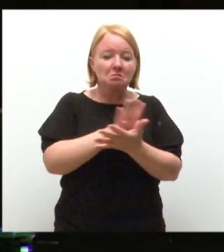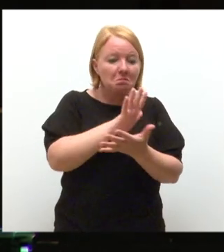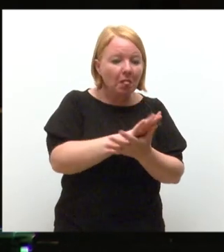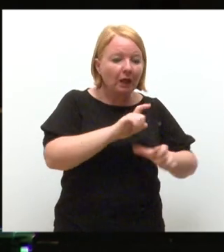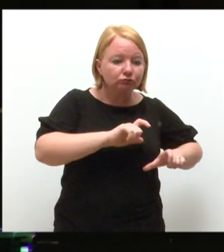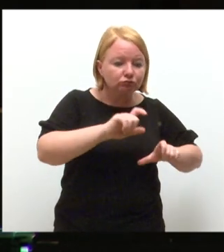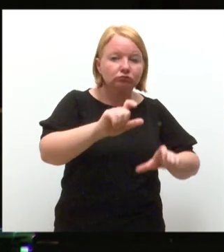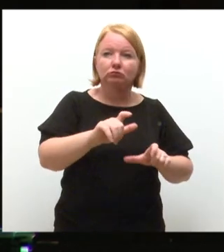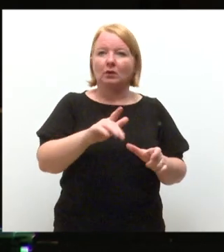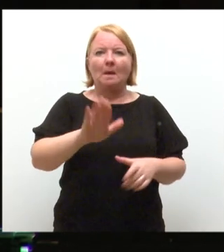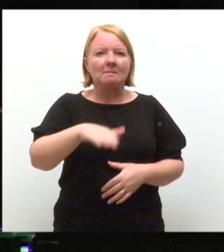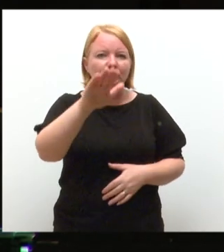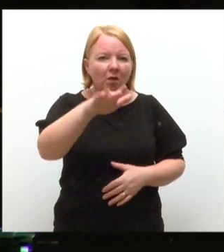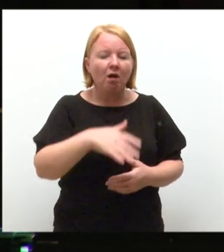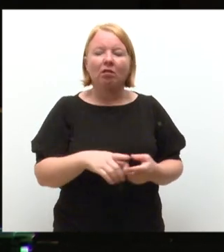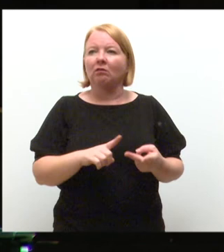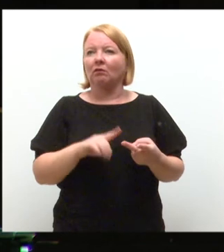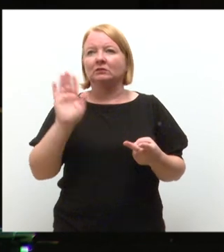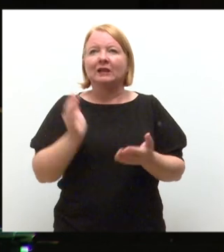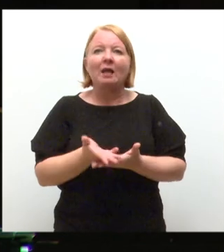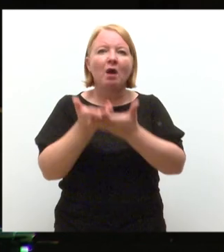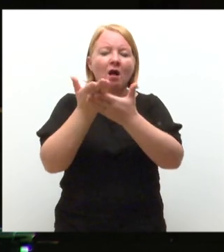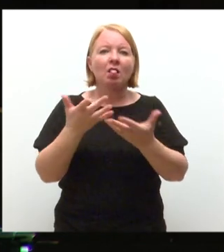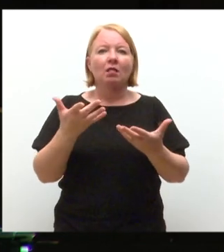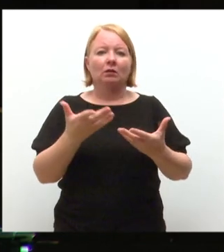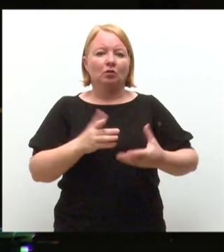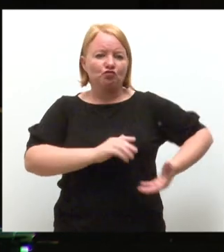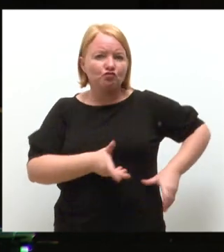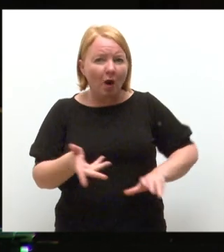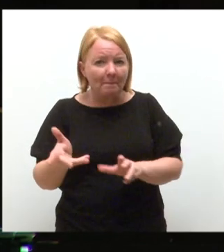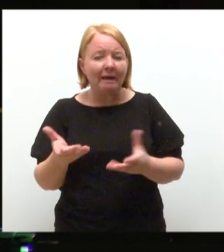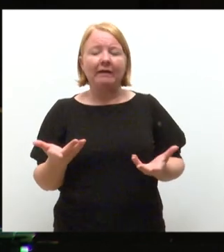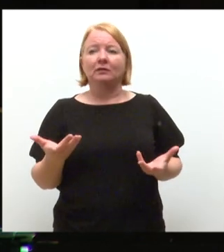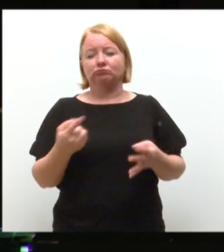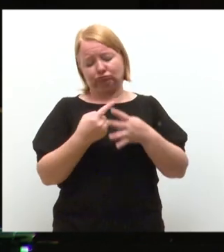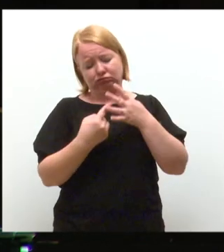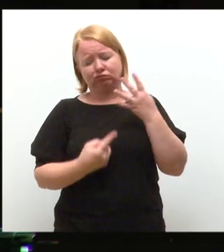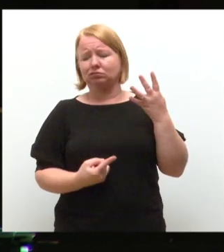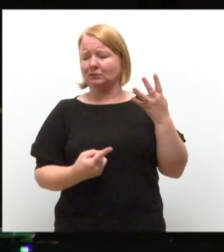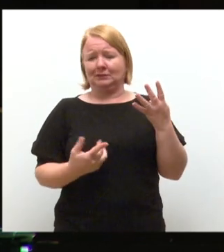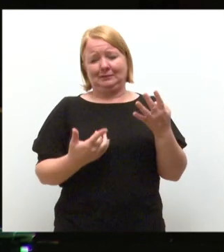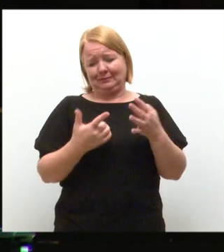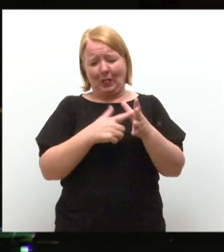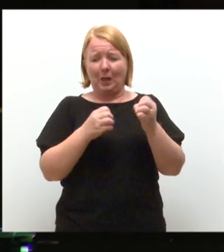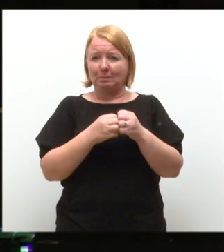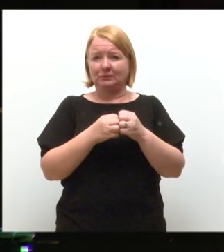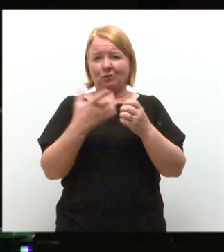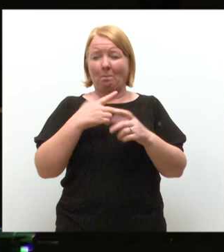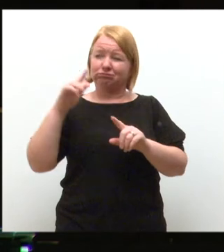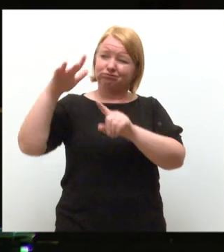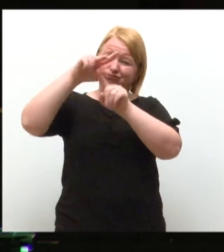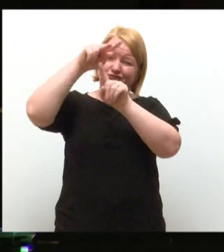at school, such as basketball, netball, rugby like myself. And then the clubs range all the way through to skydiving,